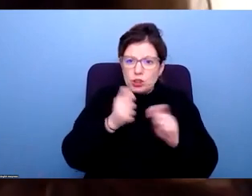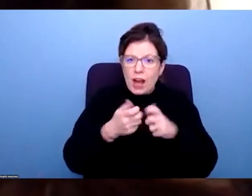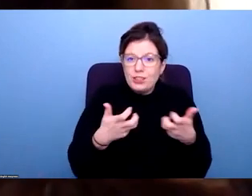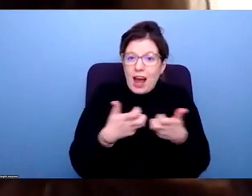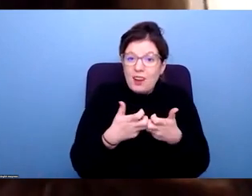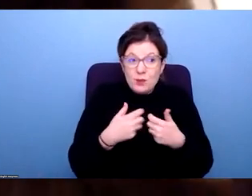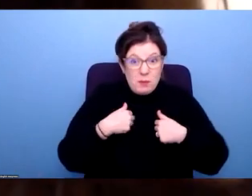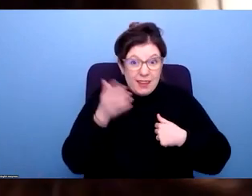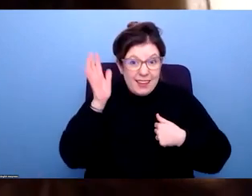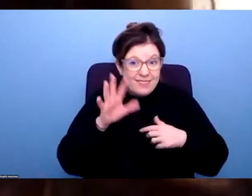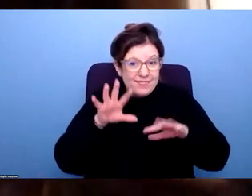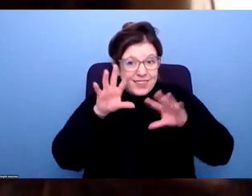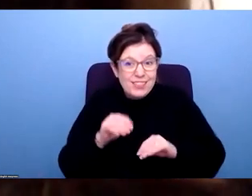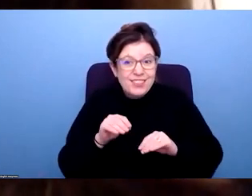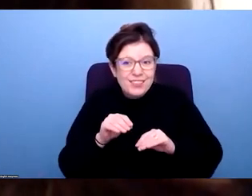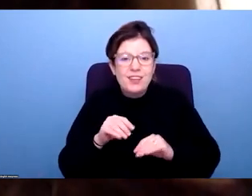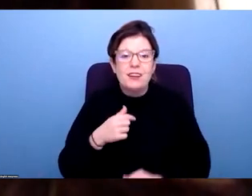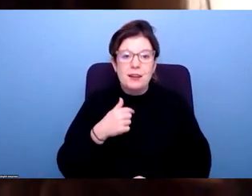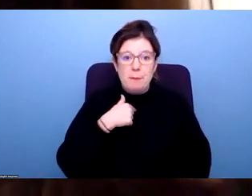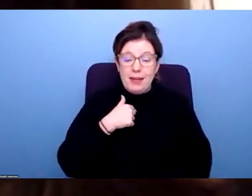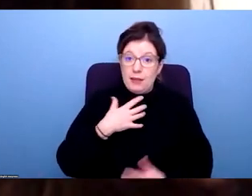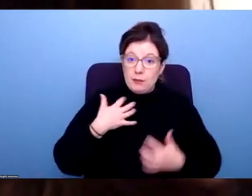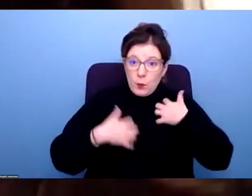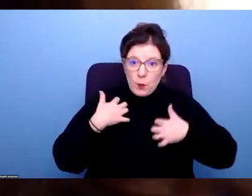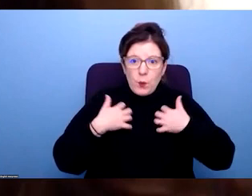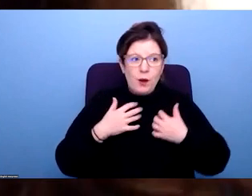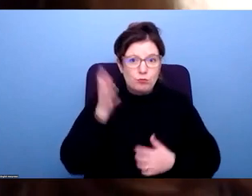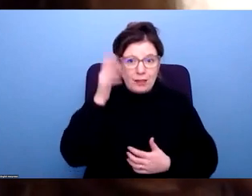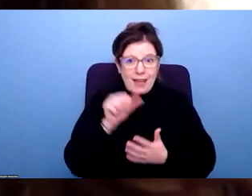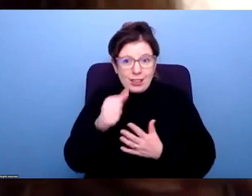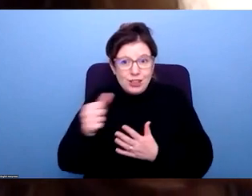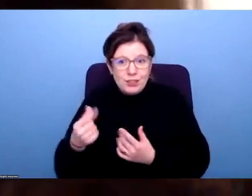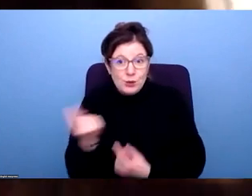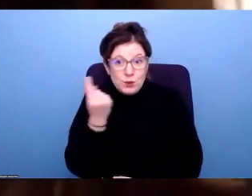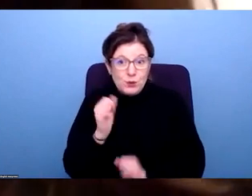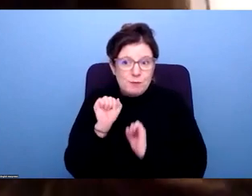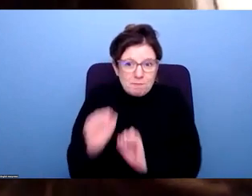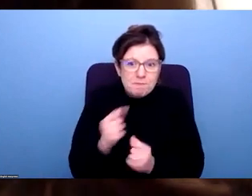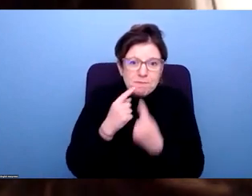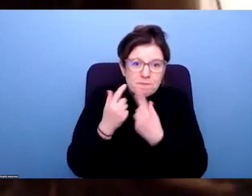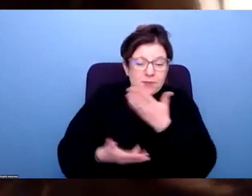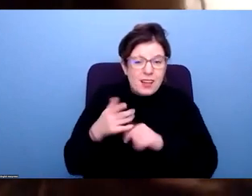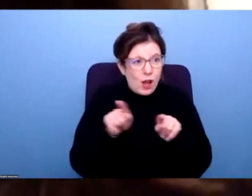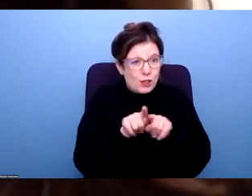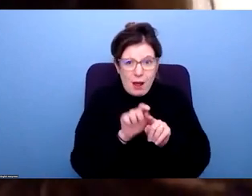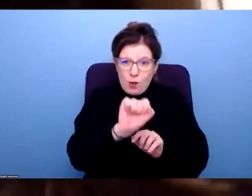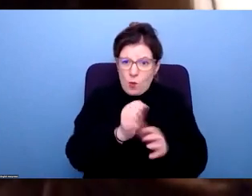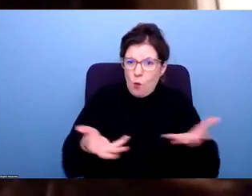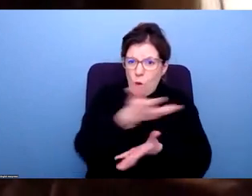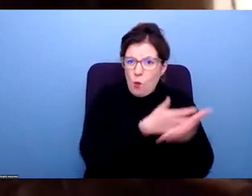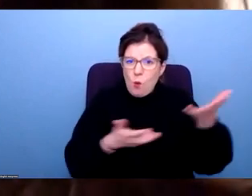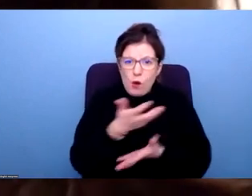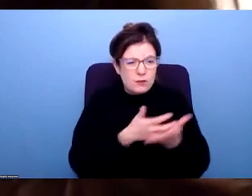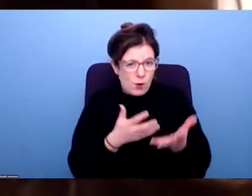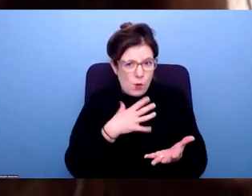leave it there and I'm really looking forward to hearing from from the presentations coming next and just to hear in the conversation and having a conversation